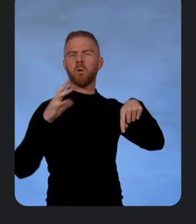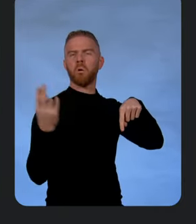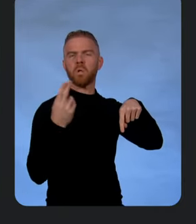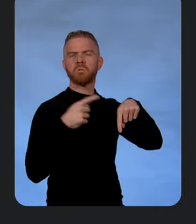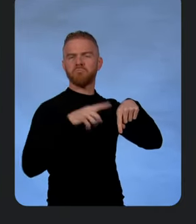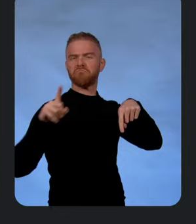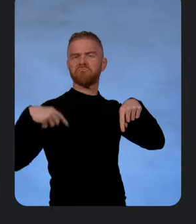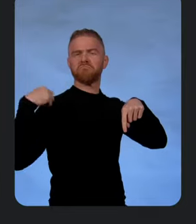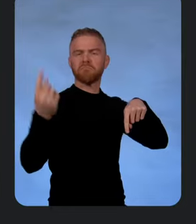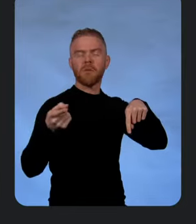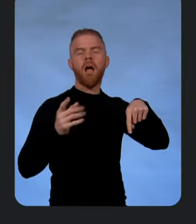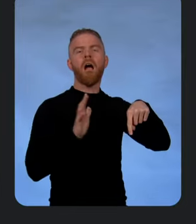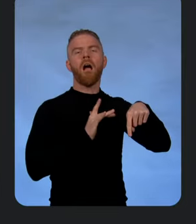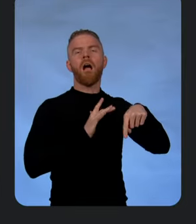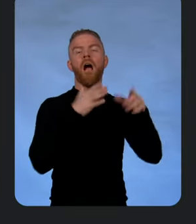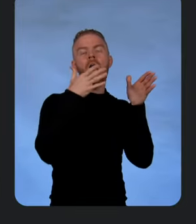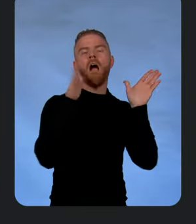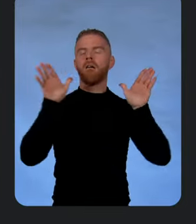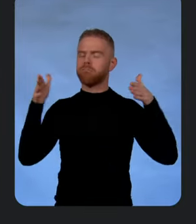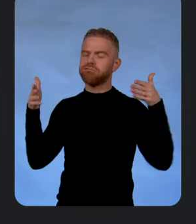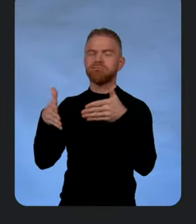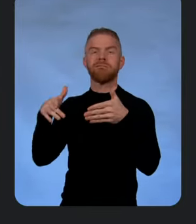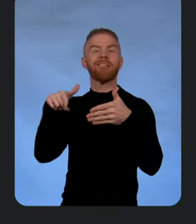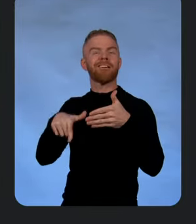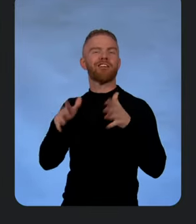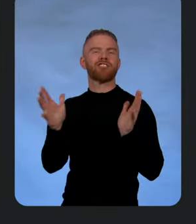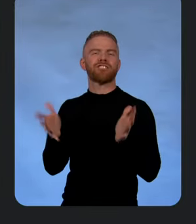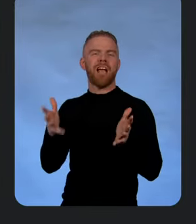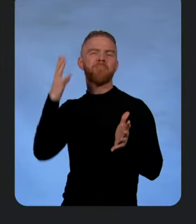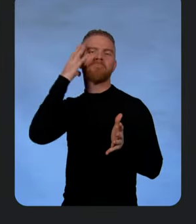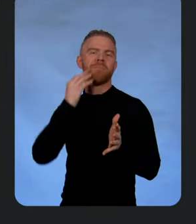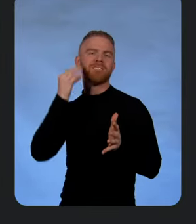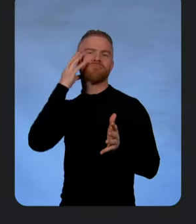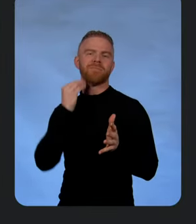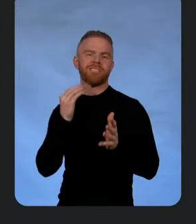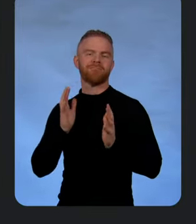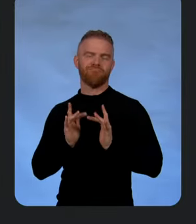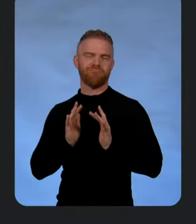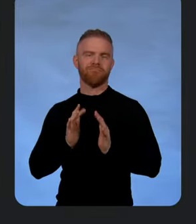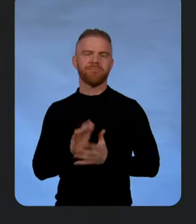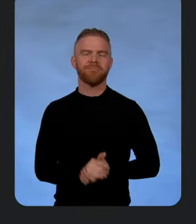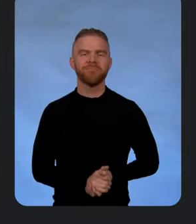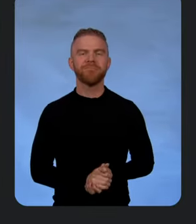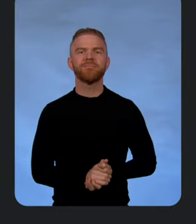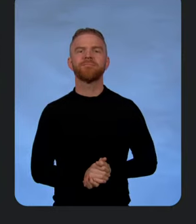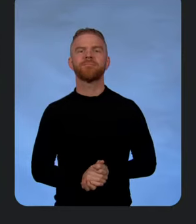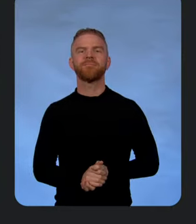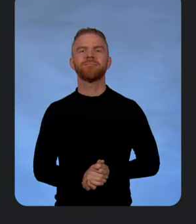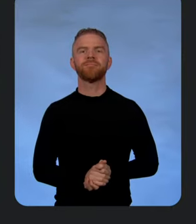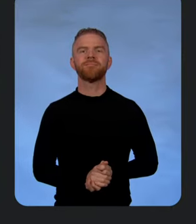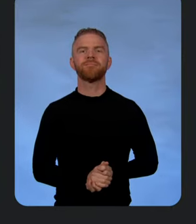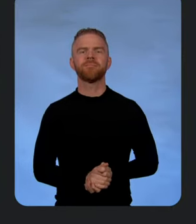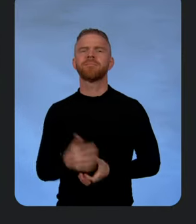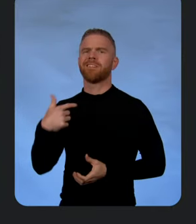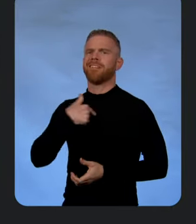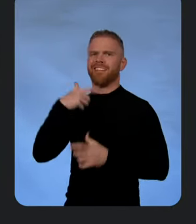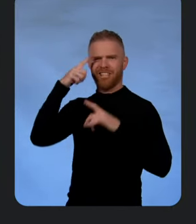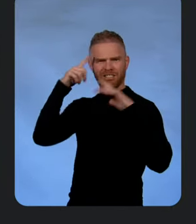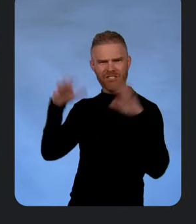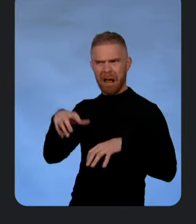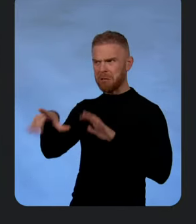we're already using it. So this makes it easy for us to focus on the chat experience. I'm completely shocked that you picked Gemini.